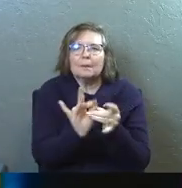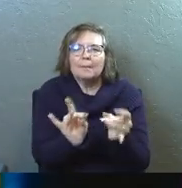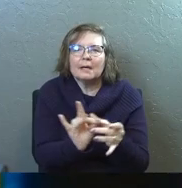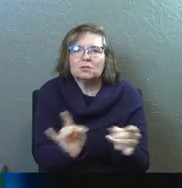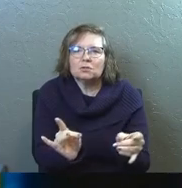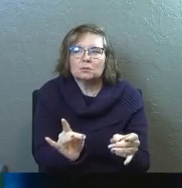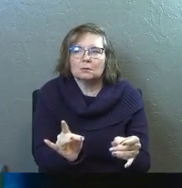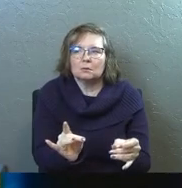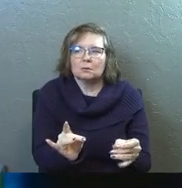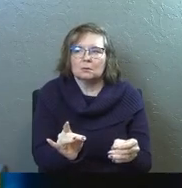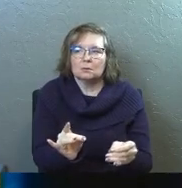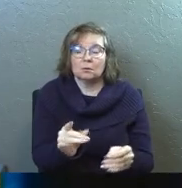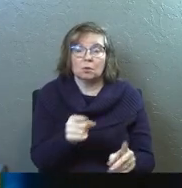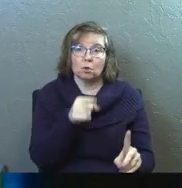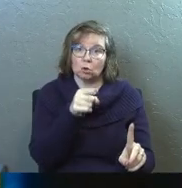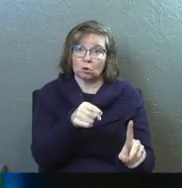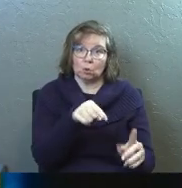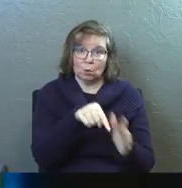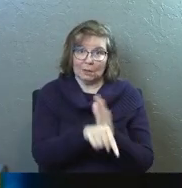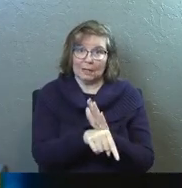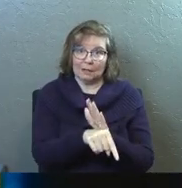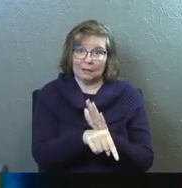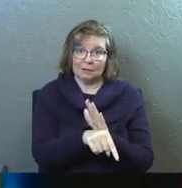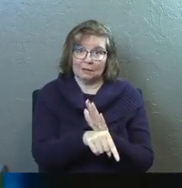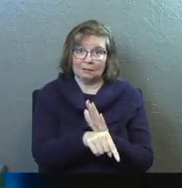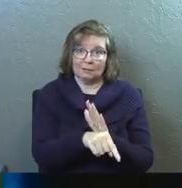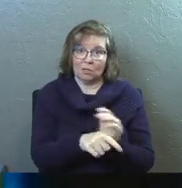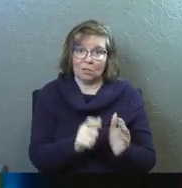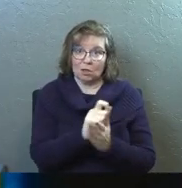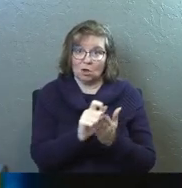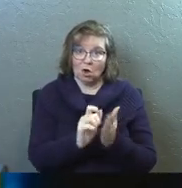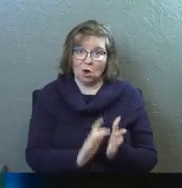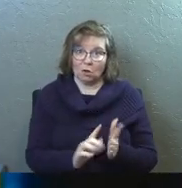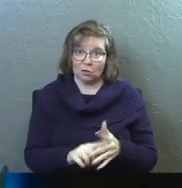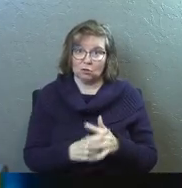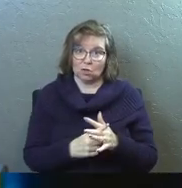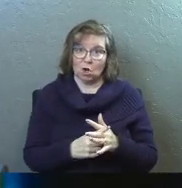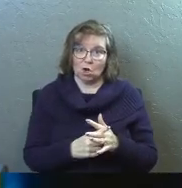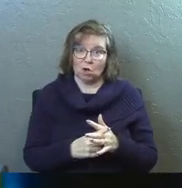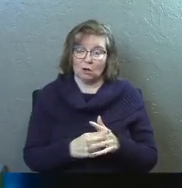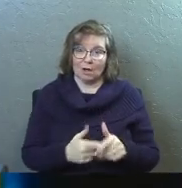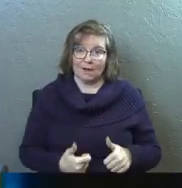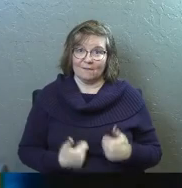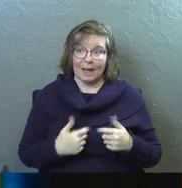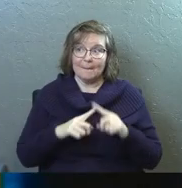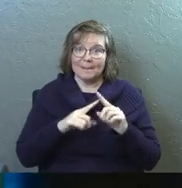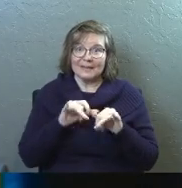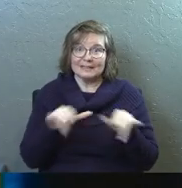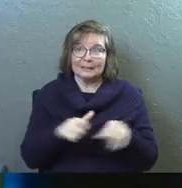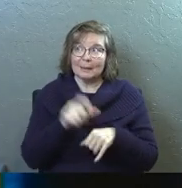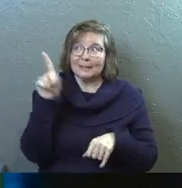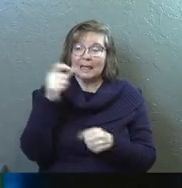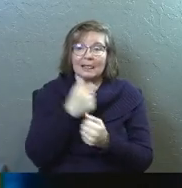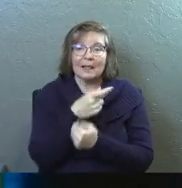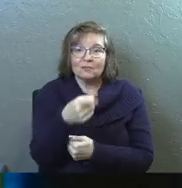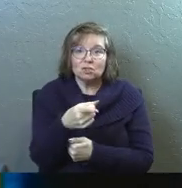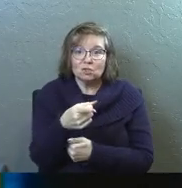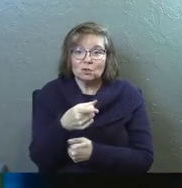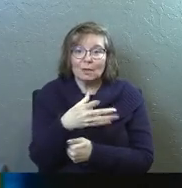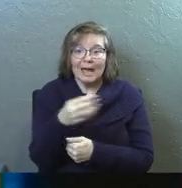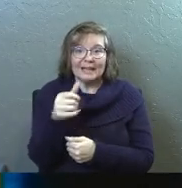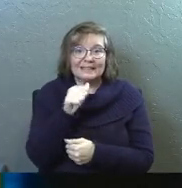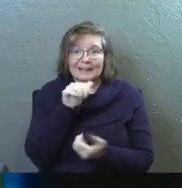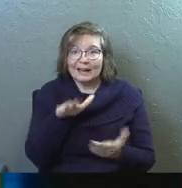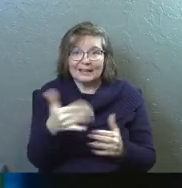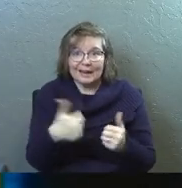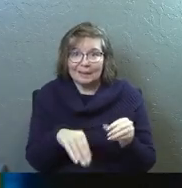message is. They're like, you killed the author of life, but he loves you and he's alive. And so believe